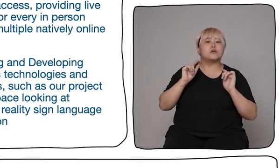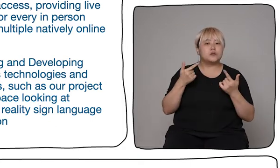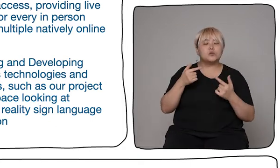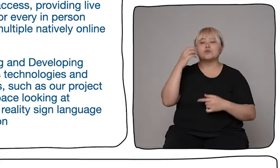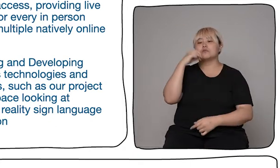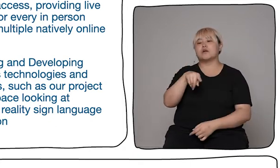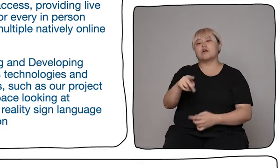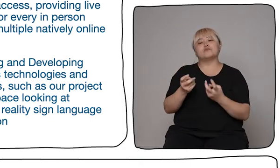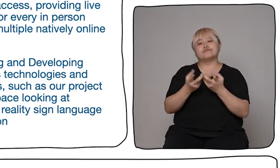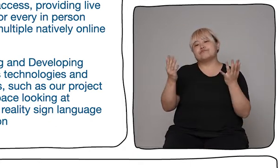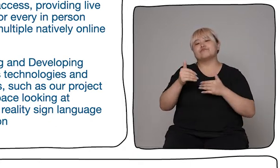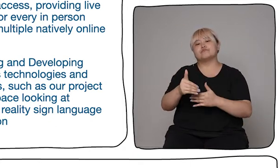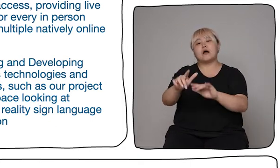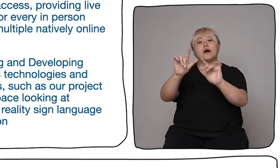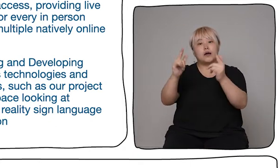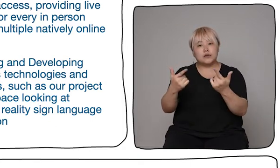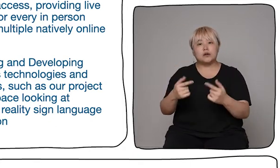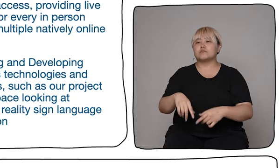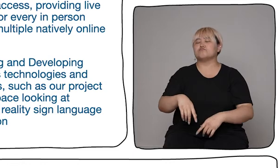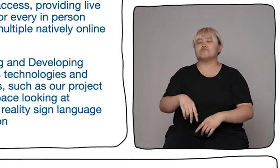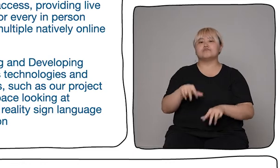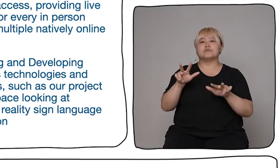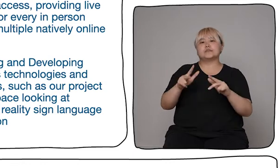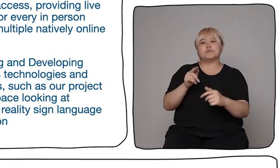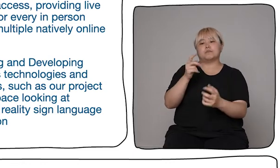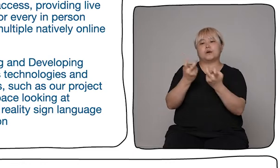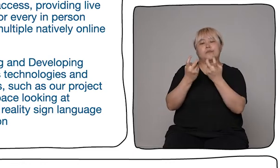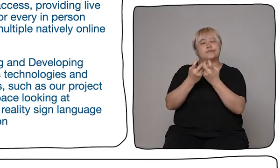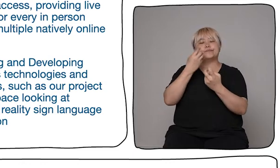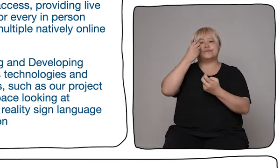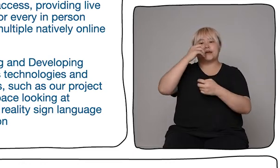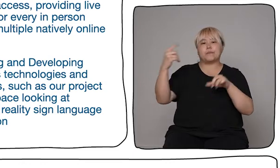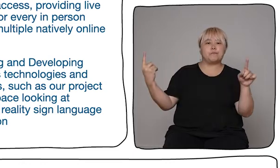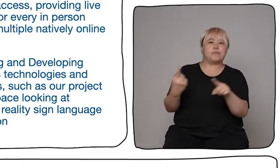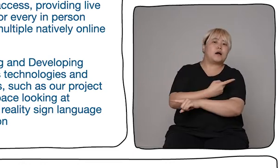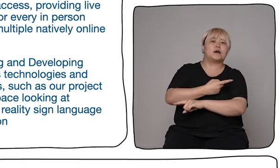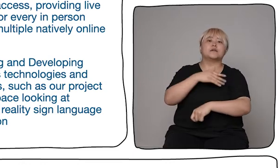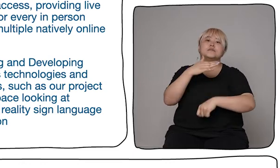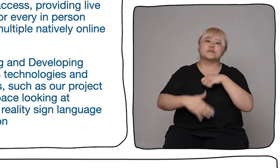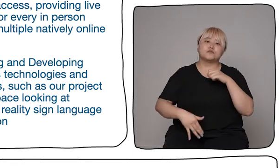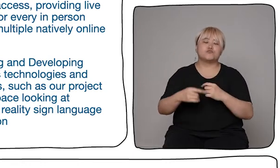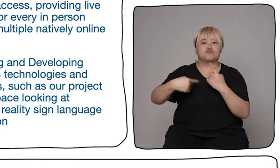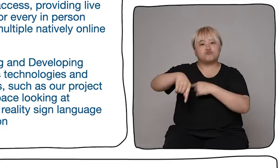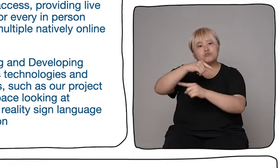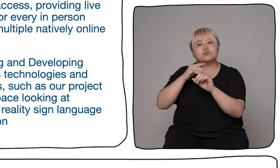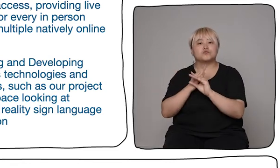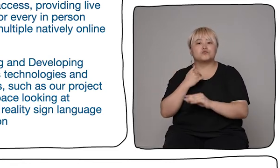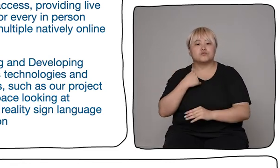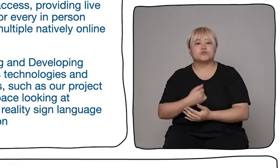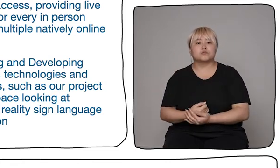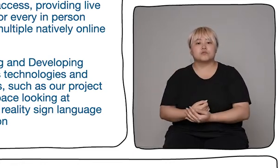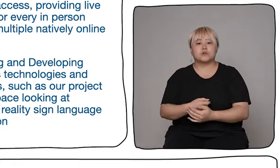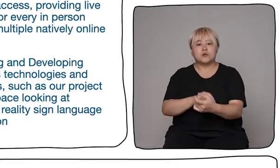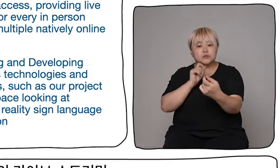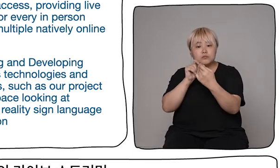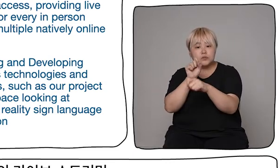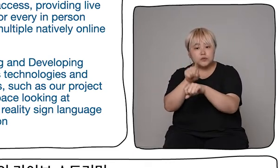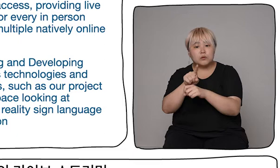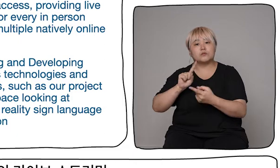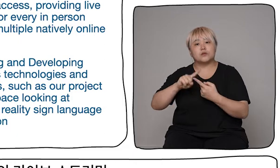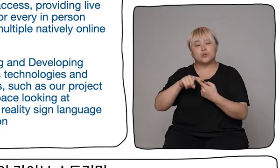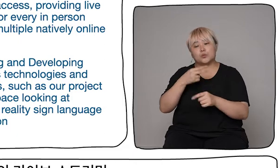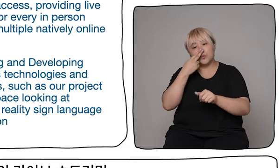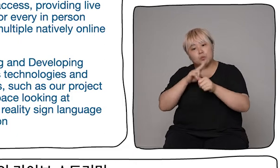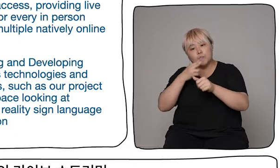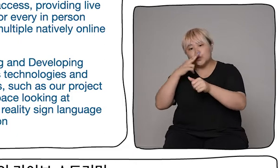which things have been done. Normally, the status quo, we are going above and beyond with our use of access. We